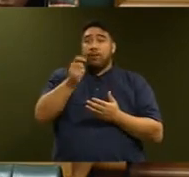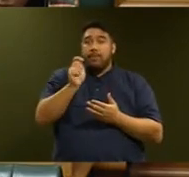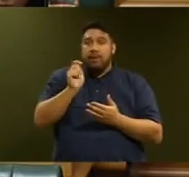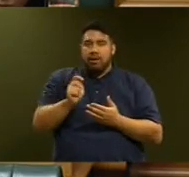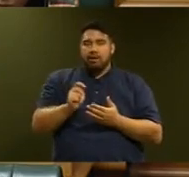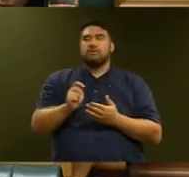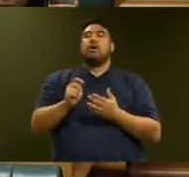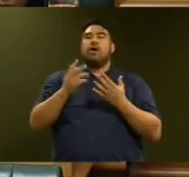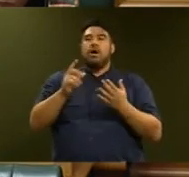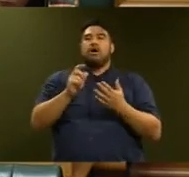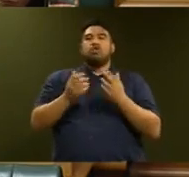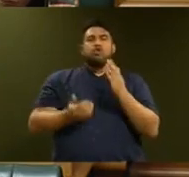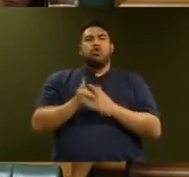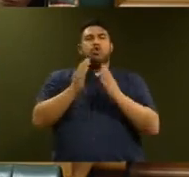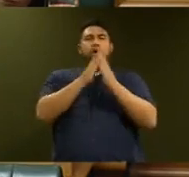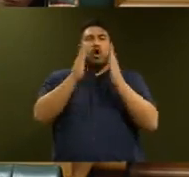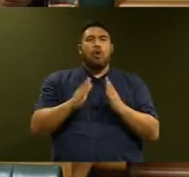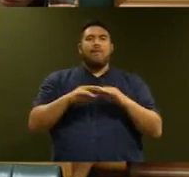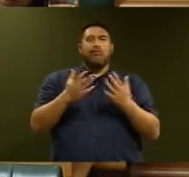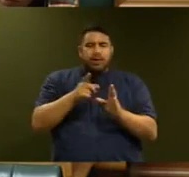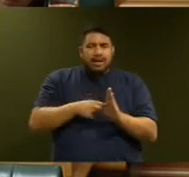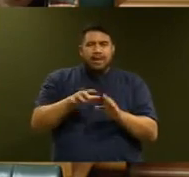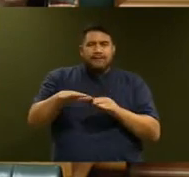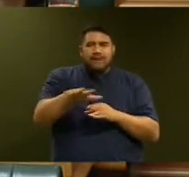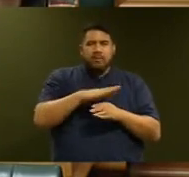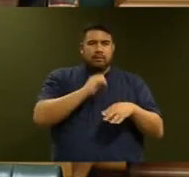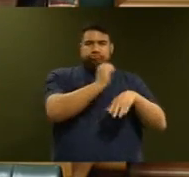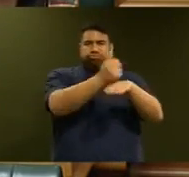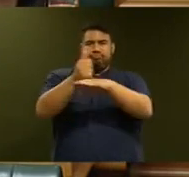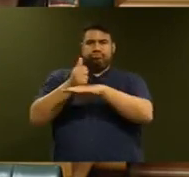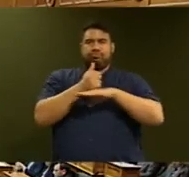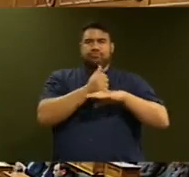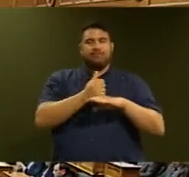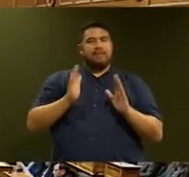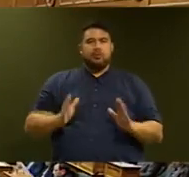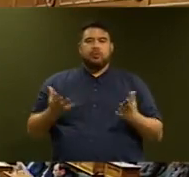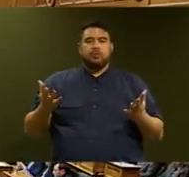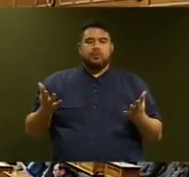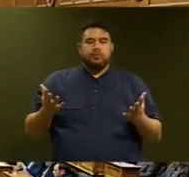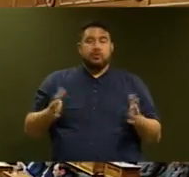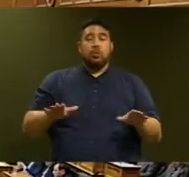affordable, starter homes for young families. It will take time... Order, order, order.